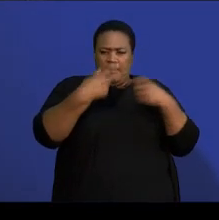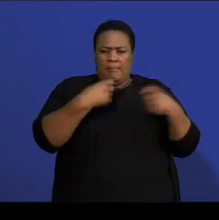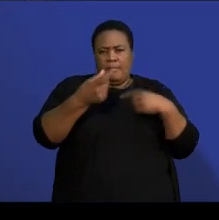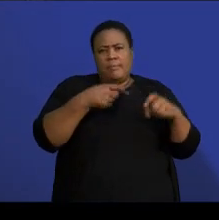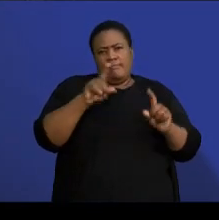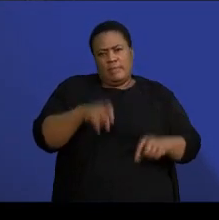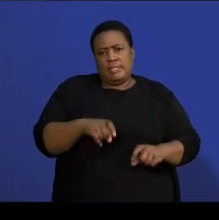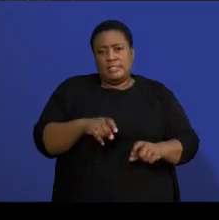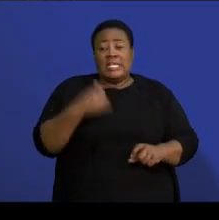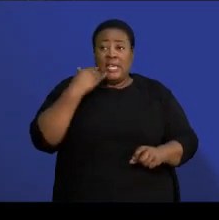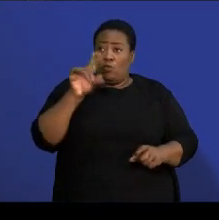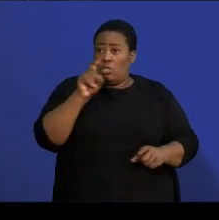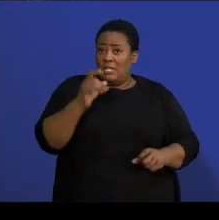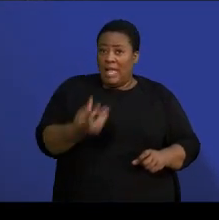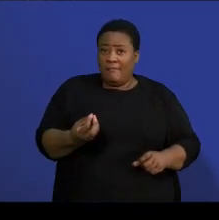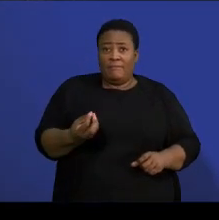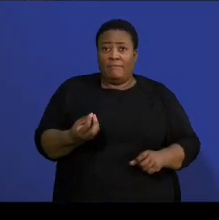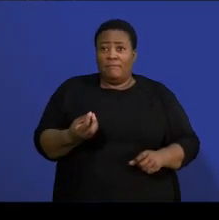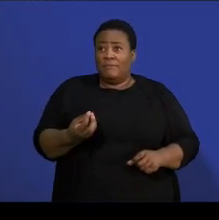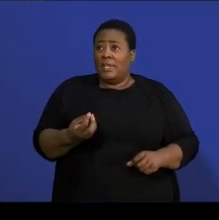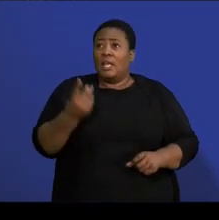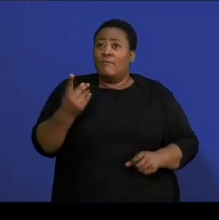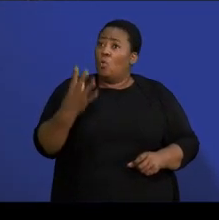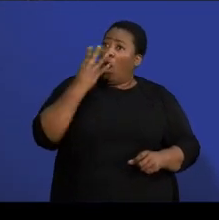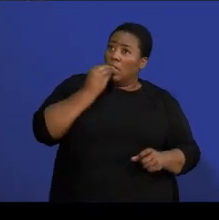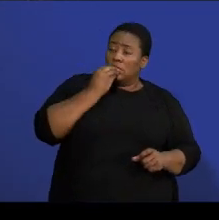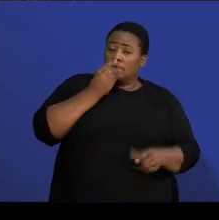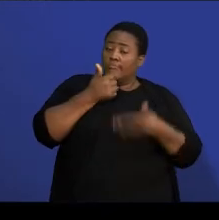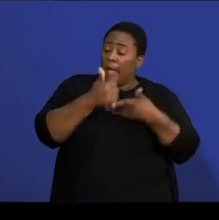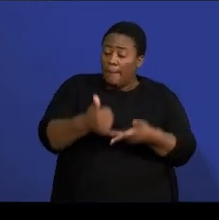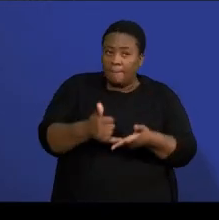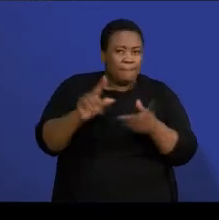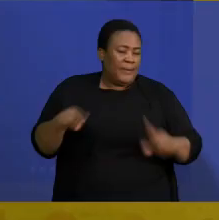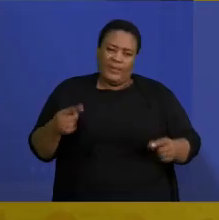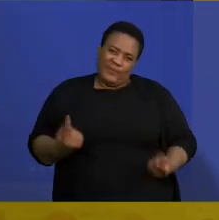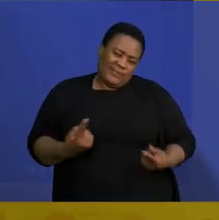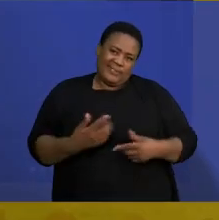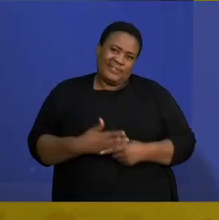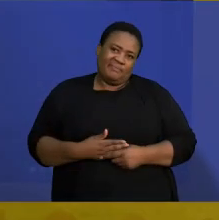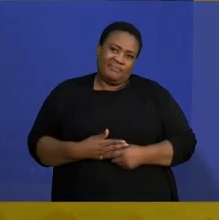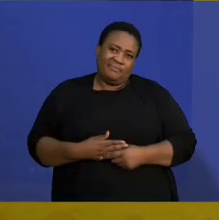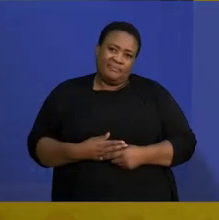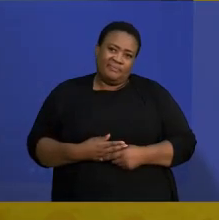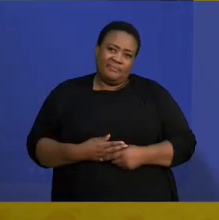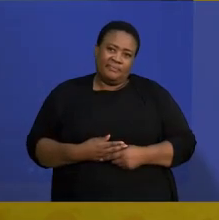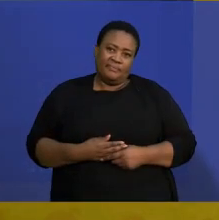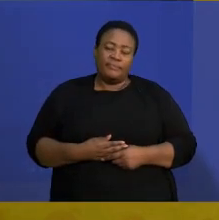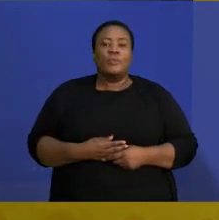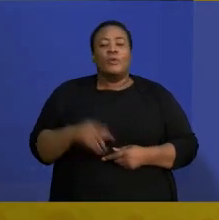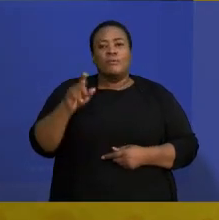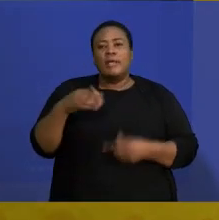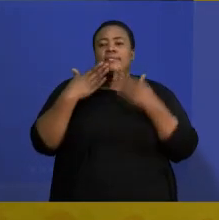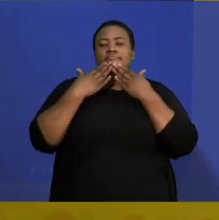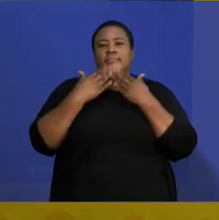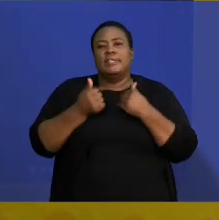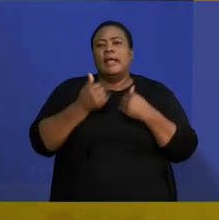is no hope for you if you don't post them. And we won't be able to assist you if you don't post them to us. So, please don't